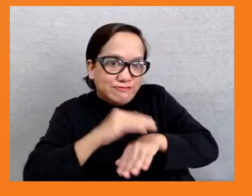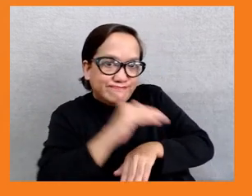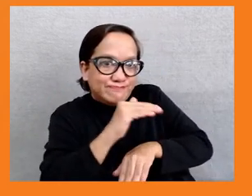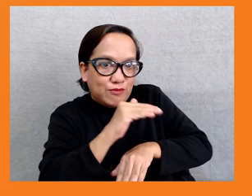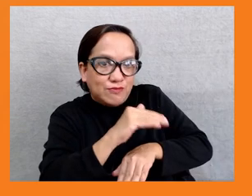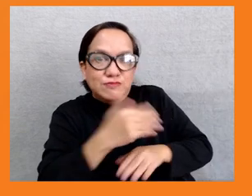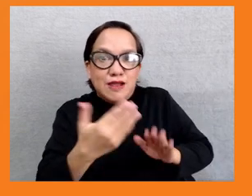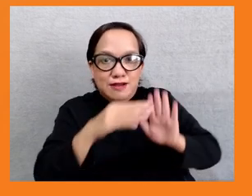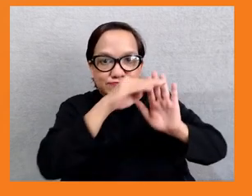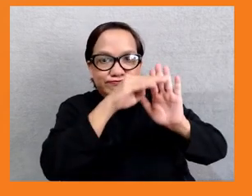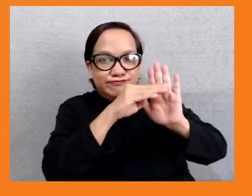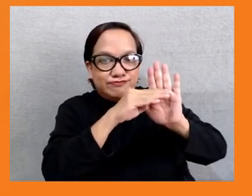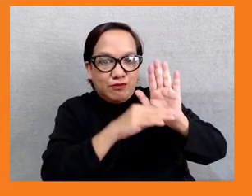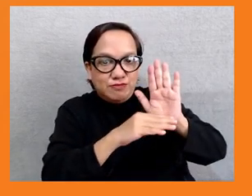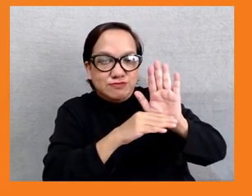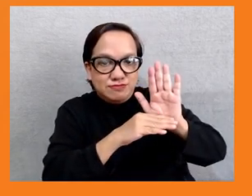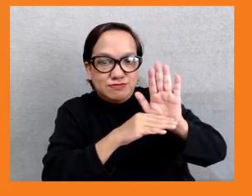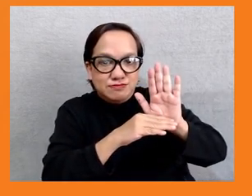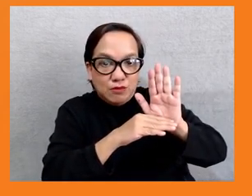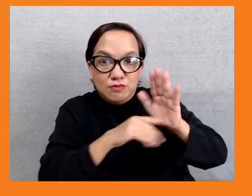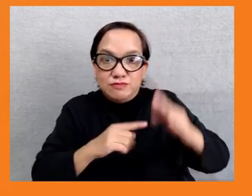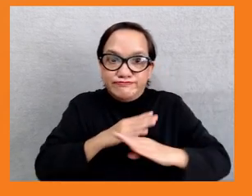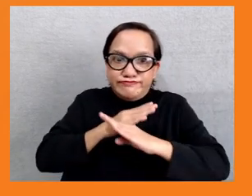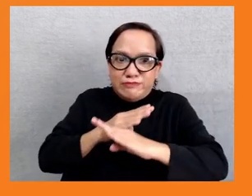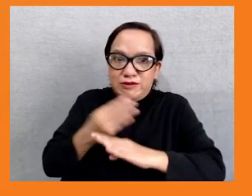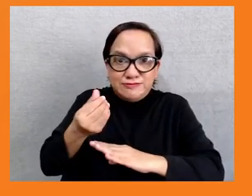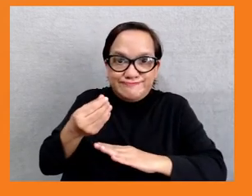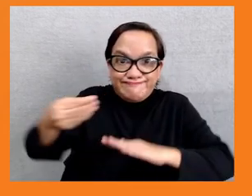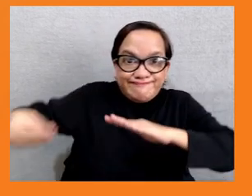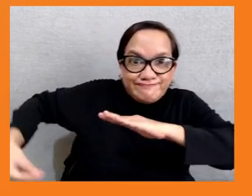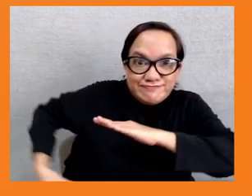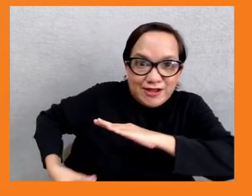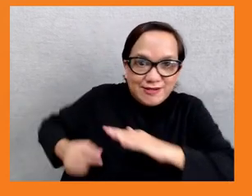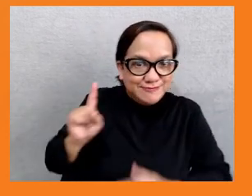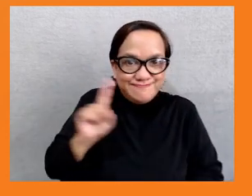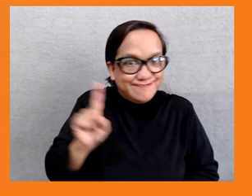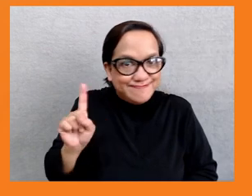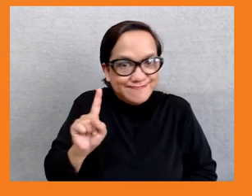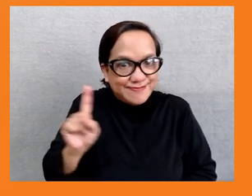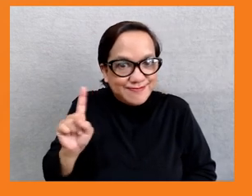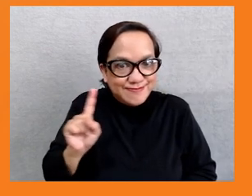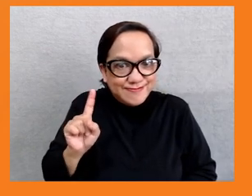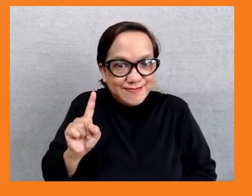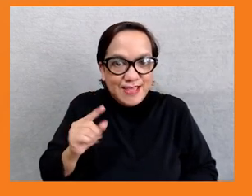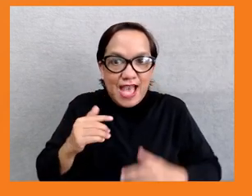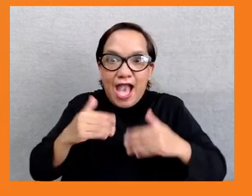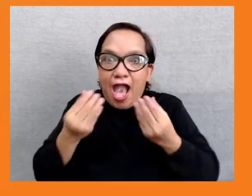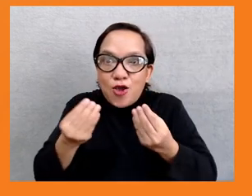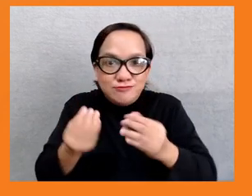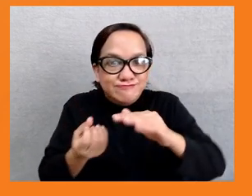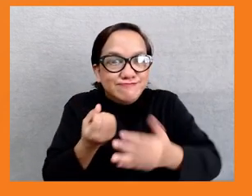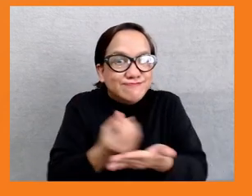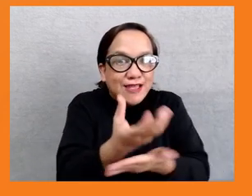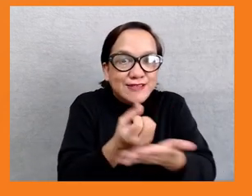to ADP's accountability mechanism, as well as informing country partnership strategies. Just this past year,